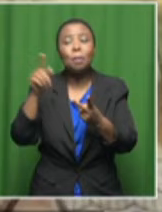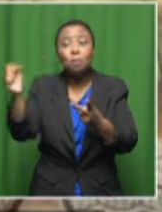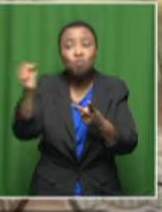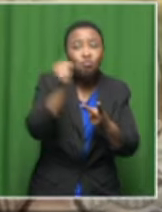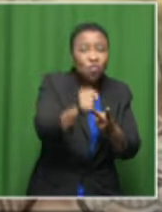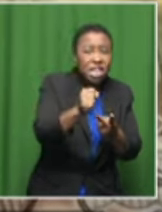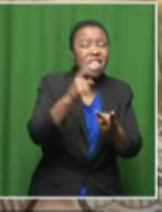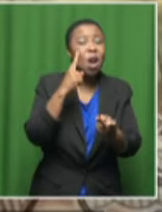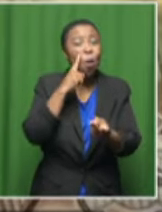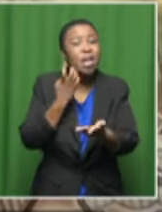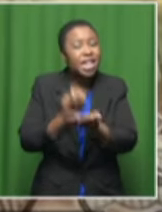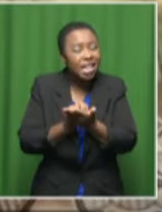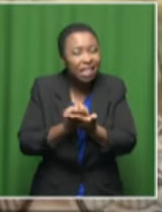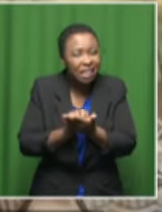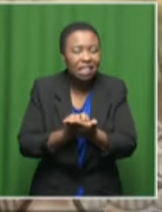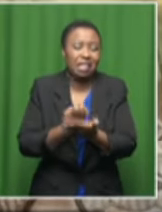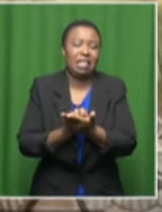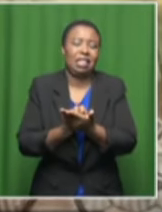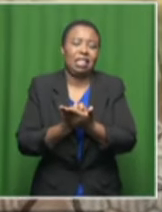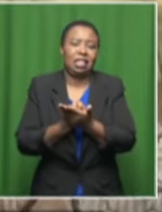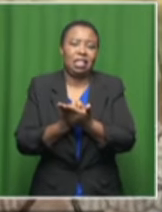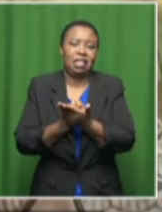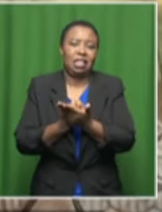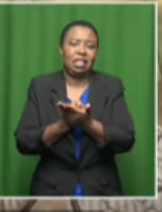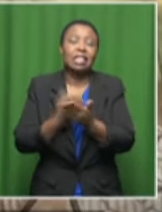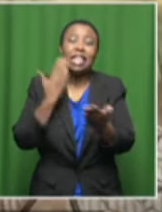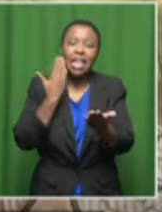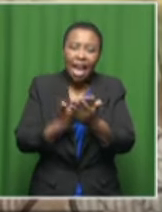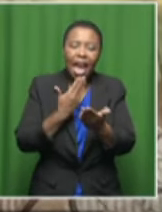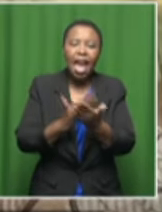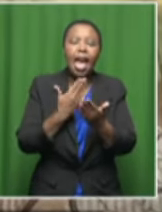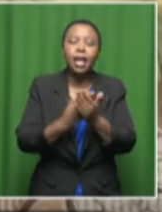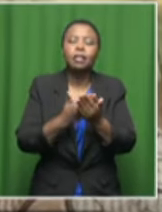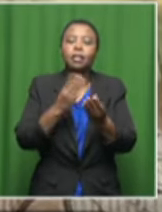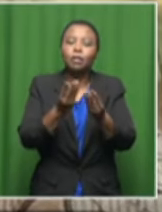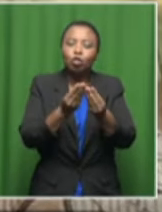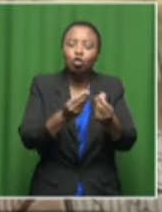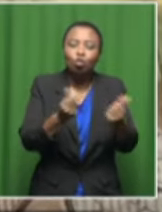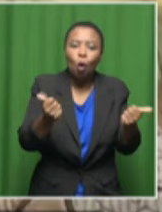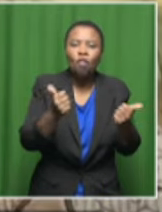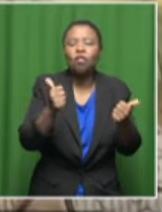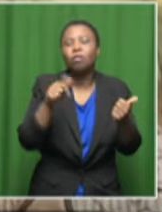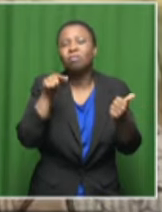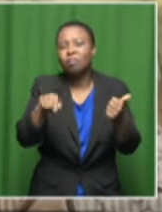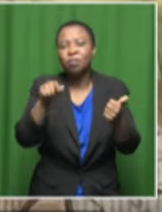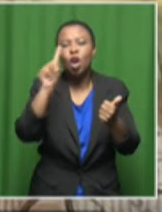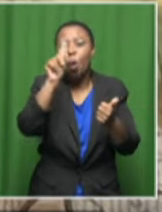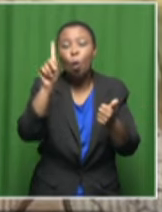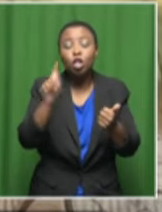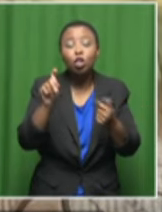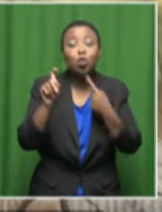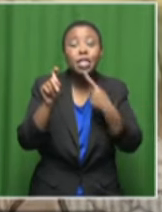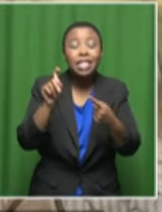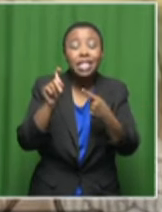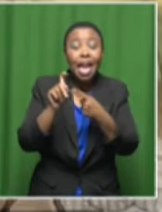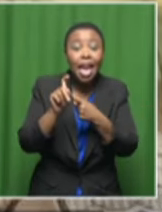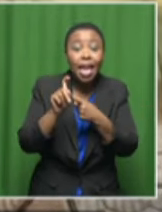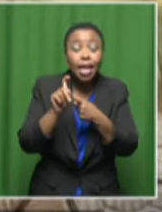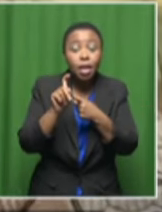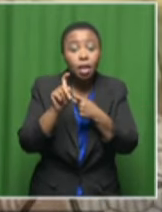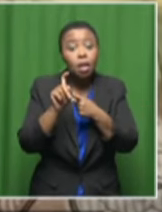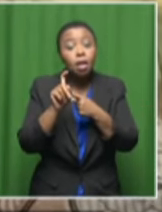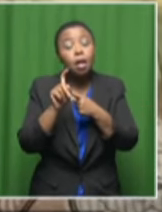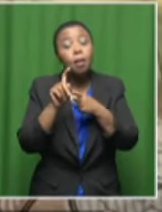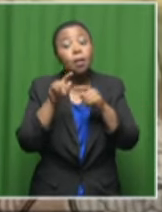And then they would deal, even if it is only to deal with the question of was there or was there no